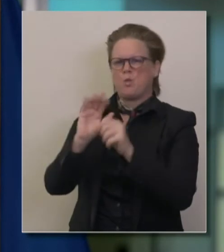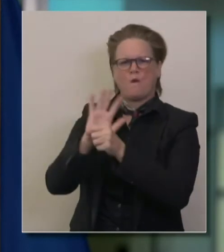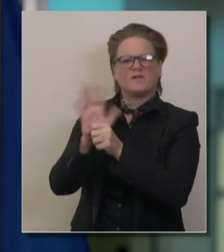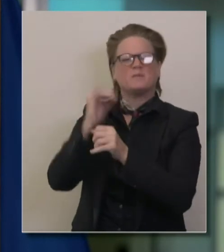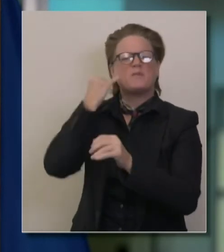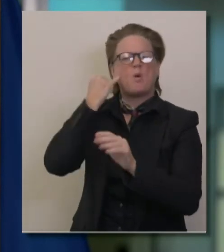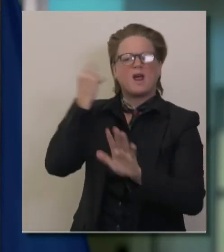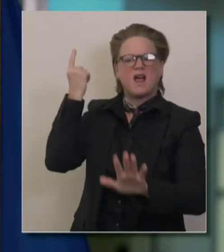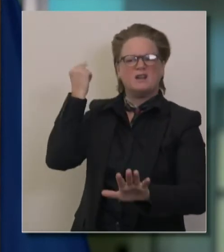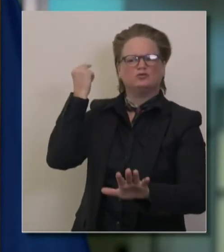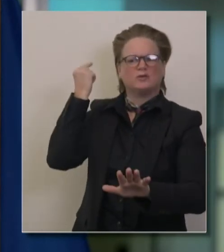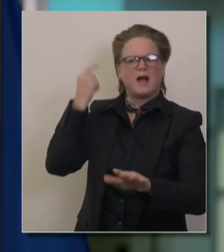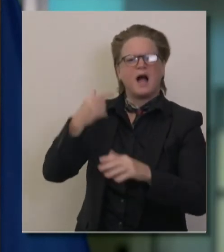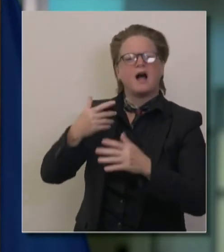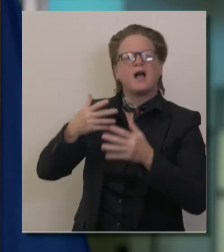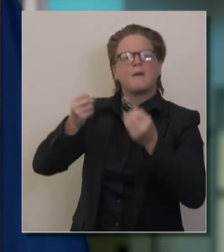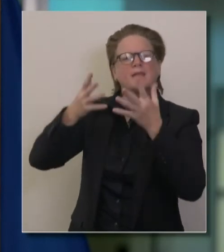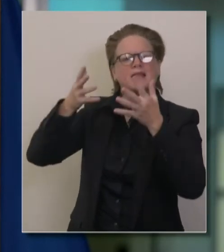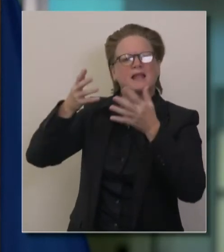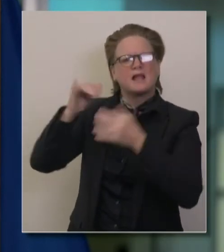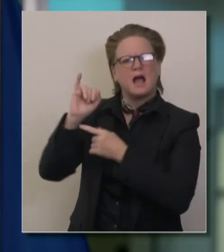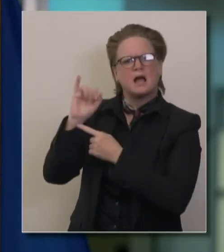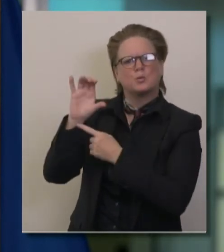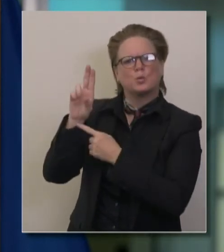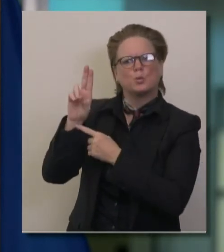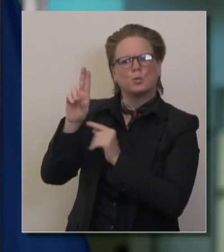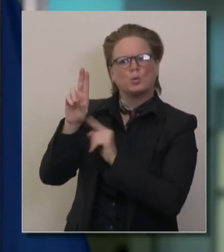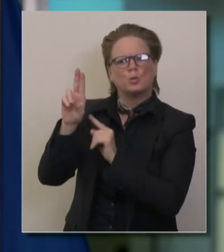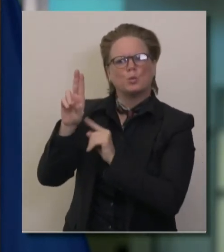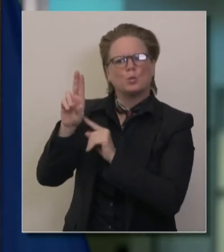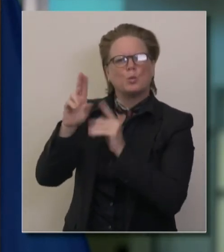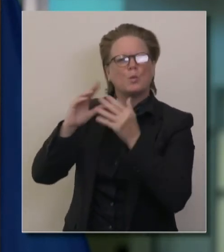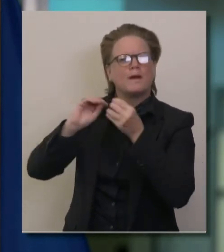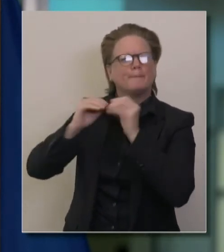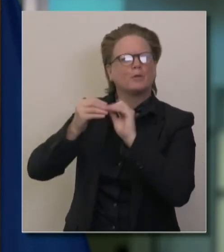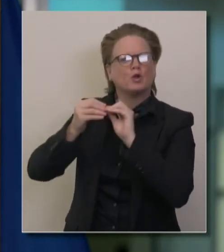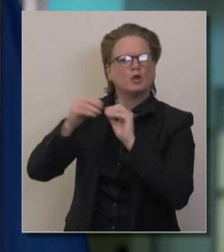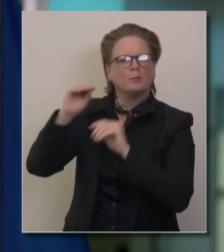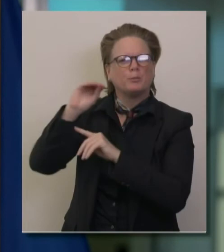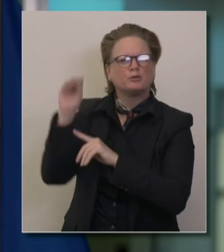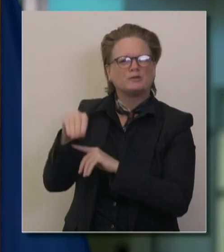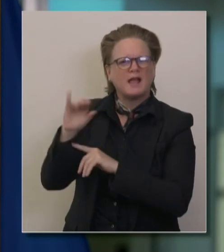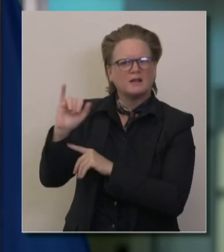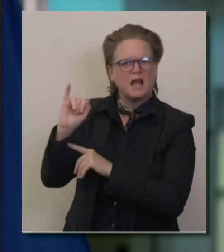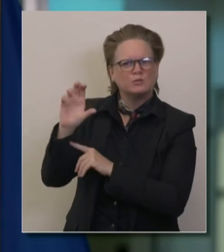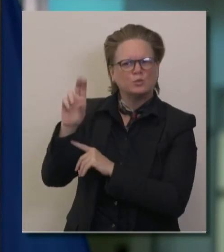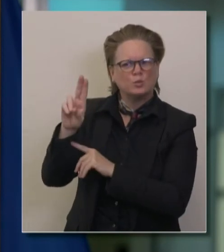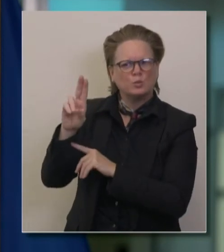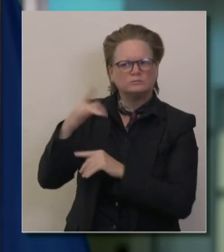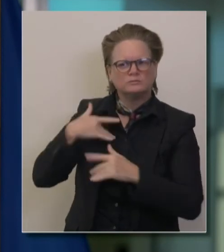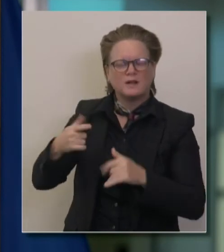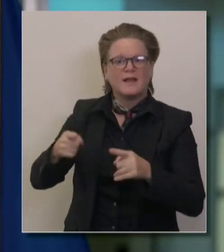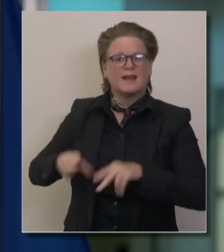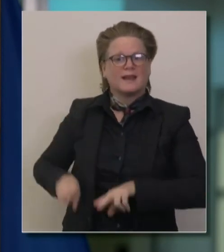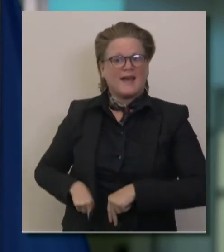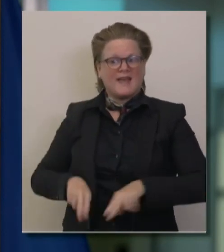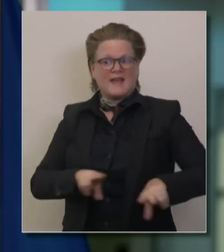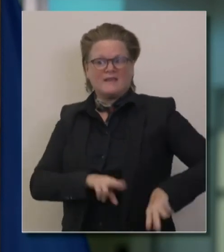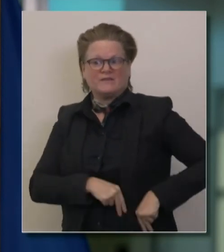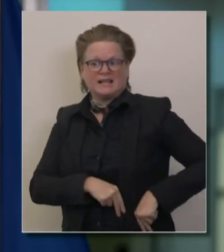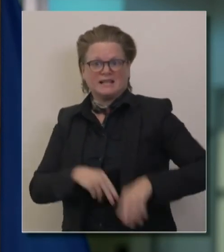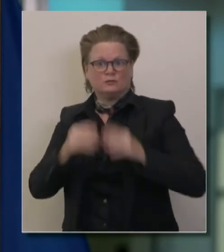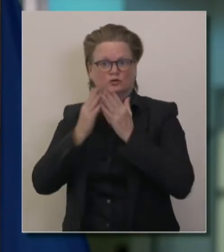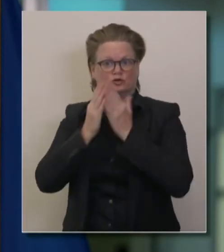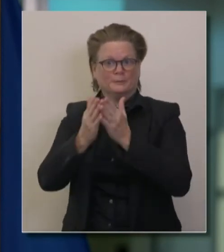to bring back the USS Mercy ship? And the broader question, you know, we've heard from so many people whose businesses are being